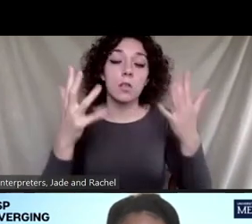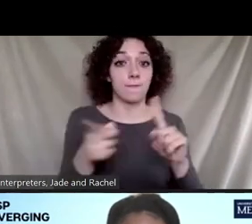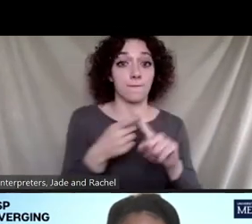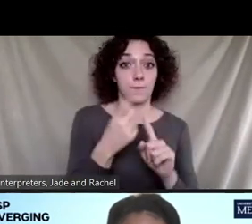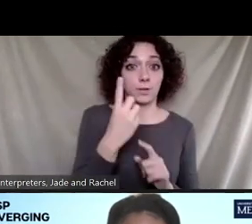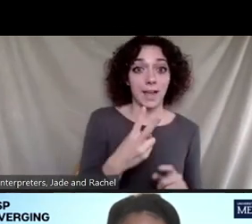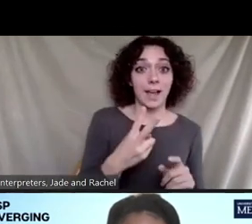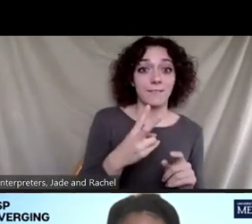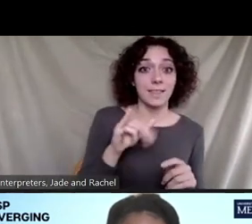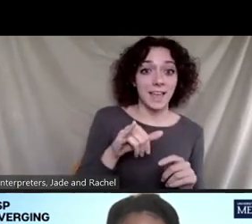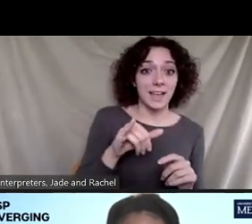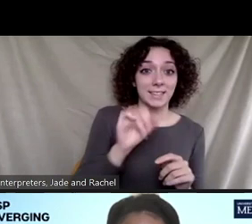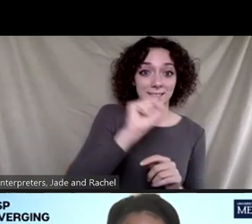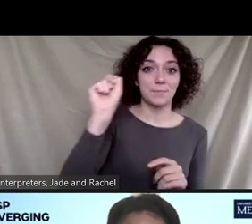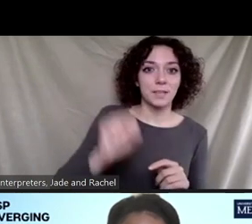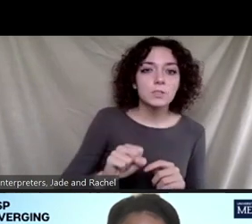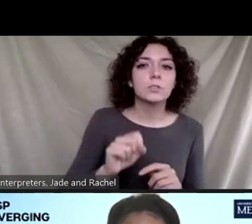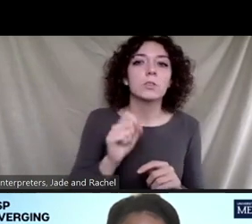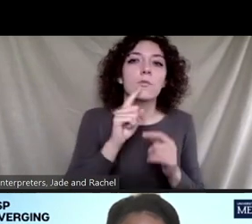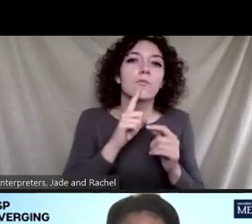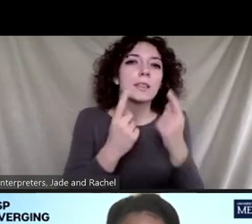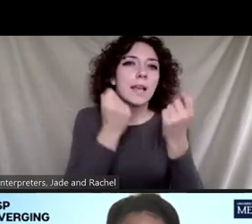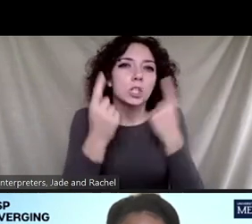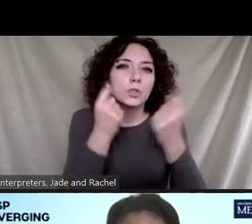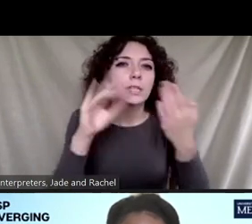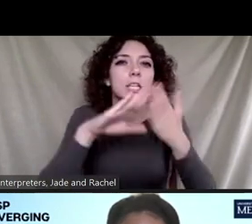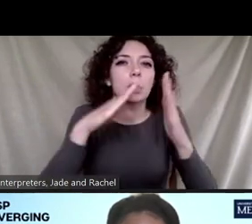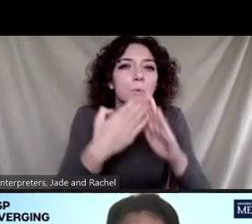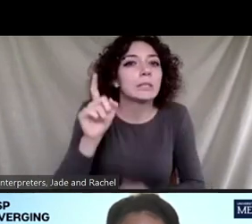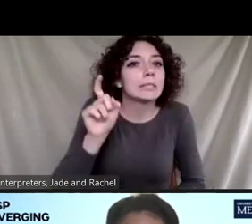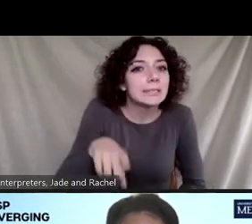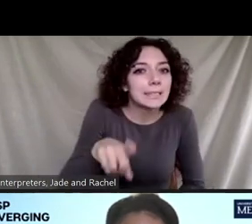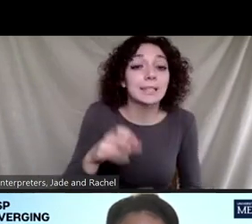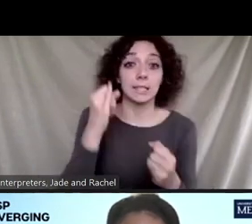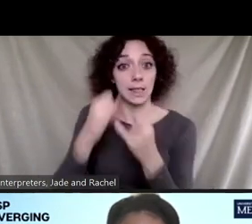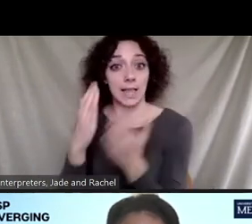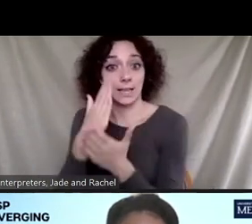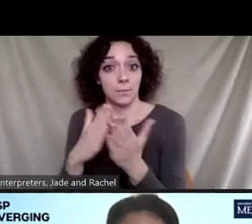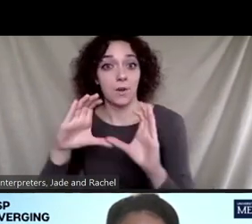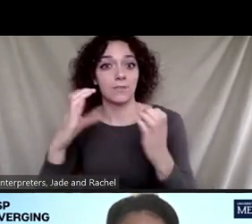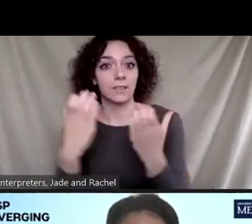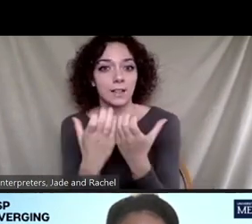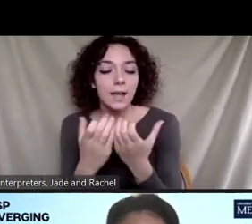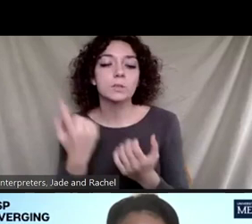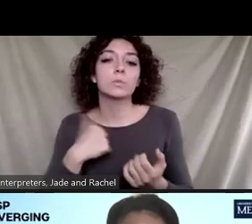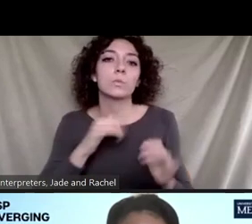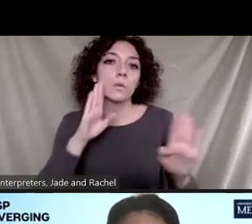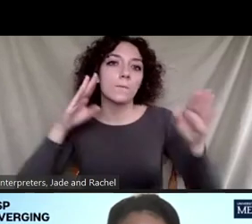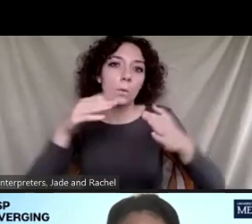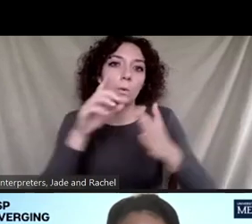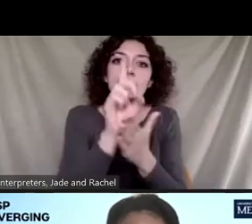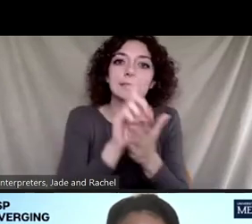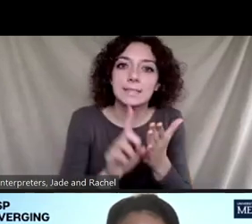-centering the technology, really understanding community needs. And then the last part of that class, we're actually designing within